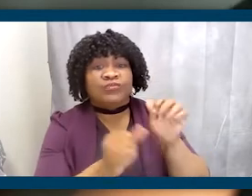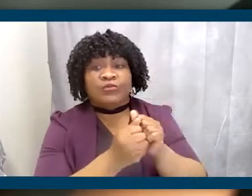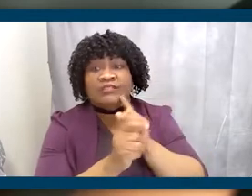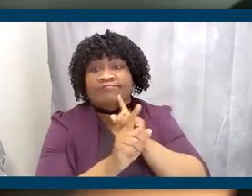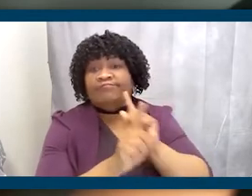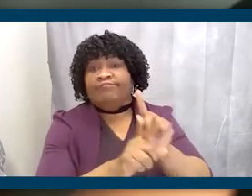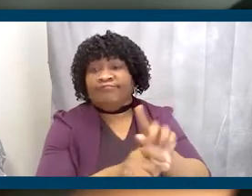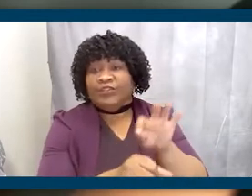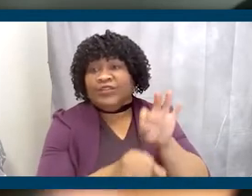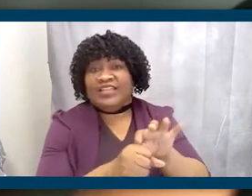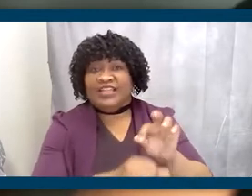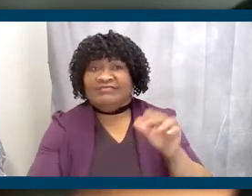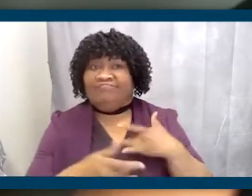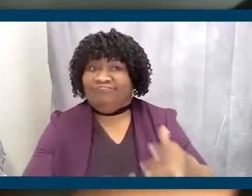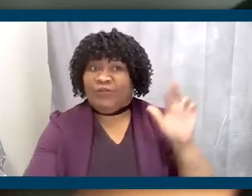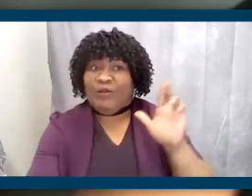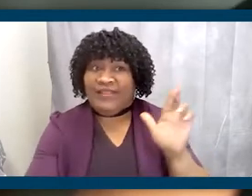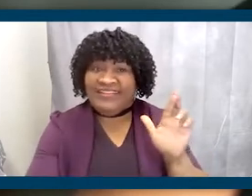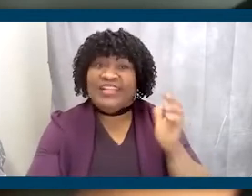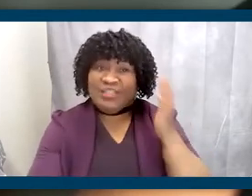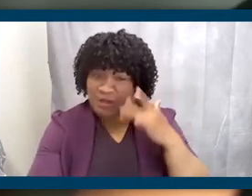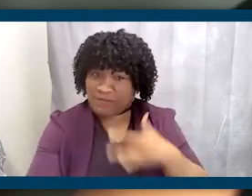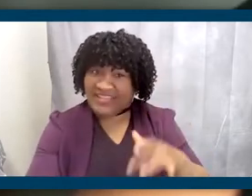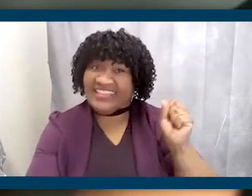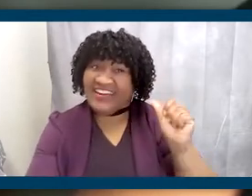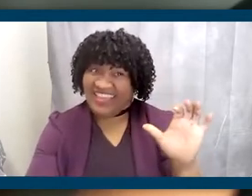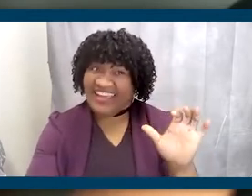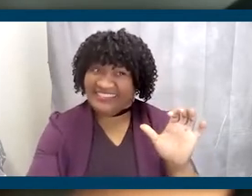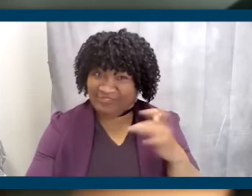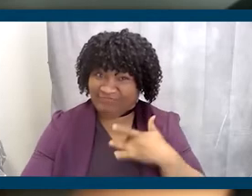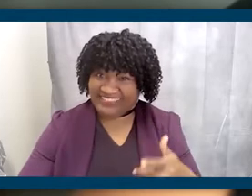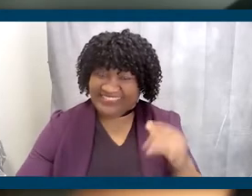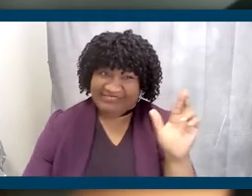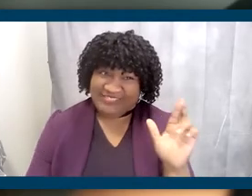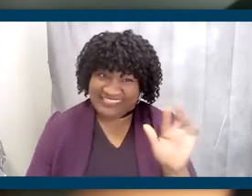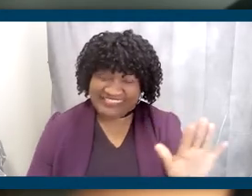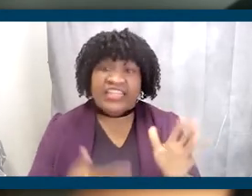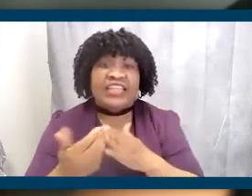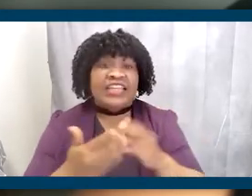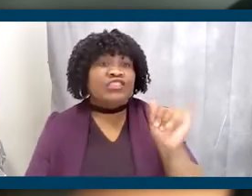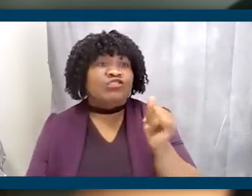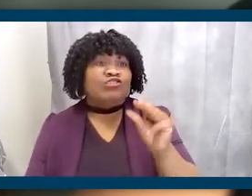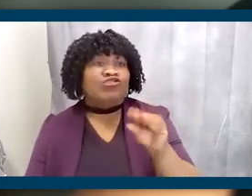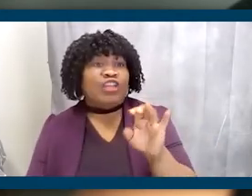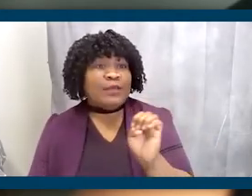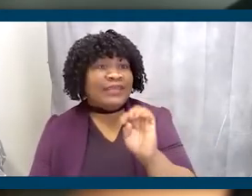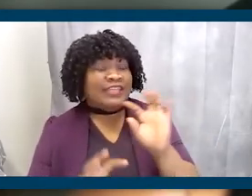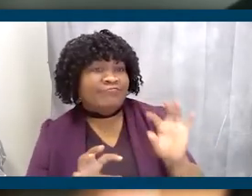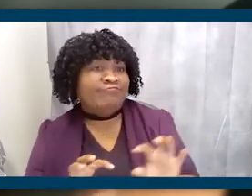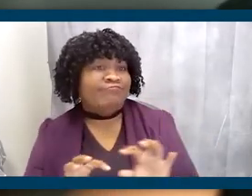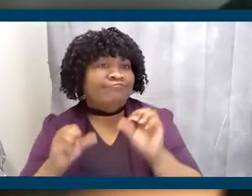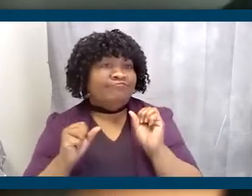to elect Republicans. We all know what South Carolina is, right? And Jamie even dared take on